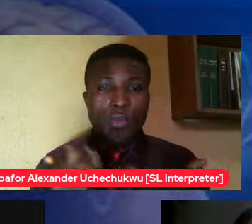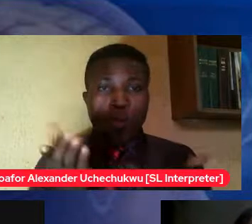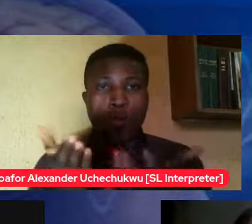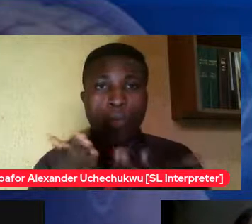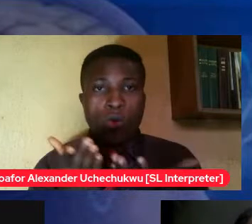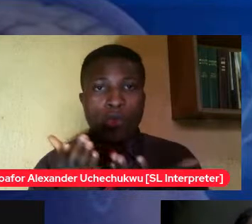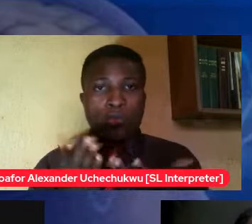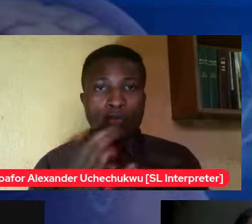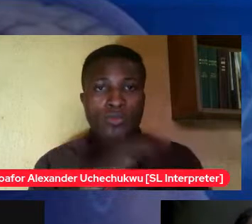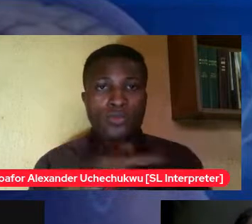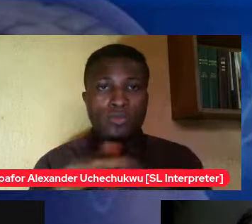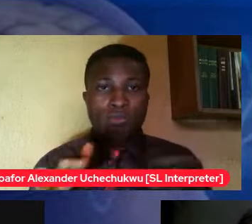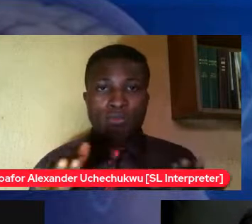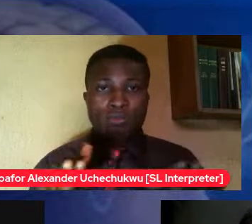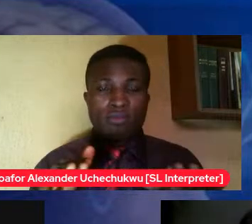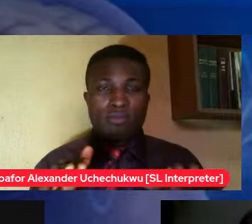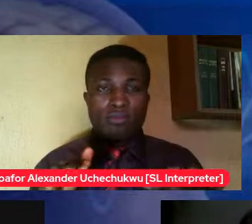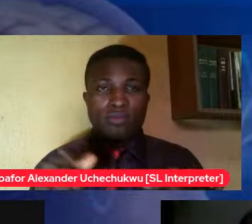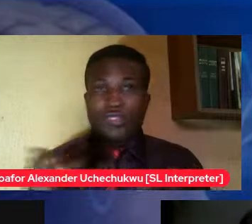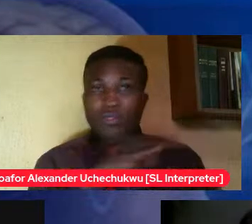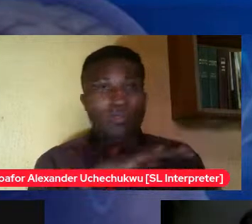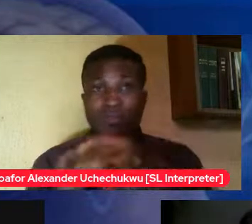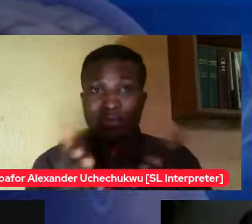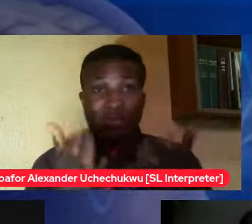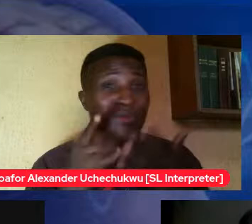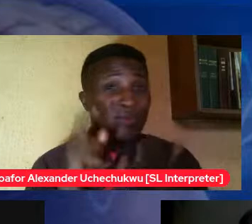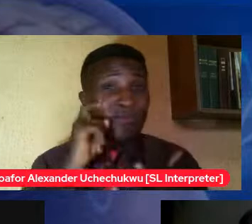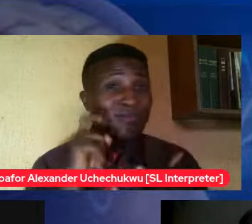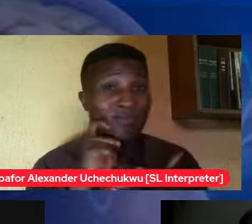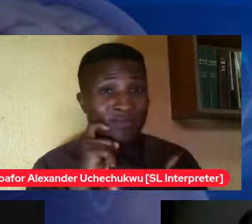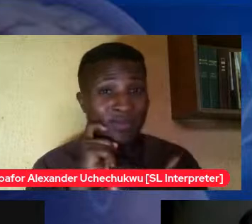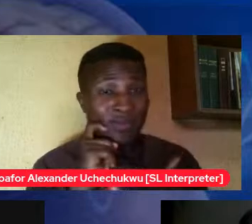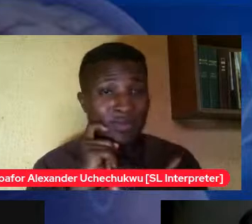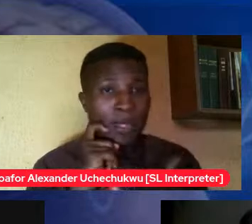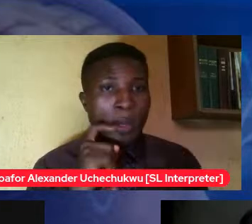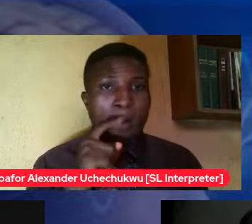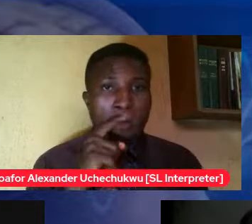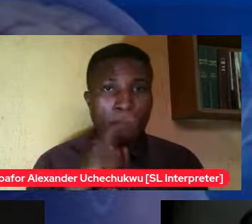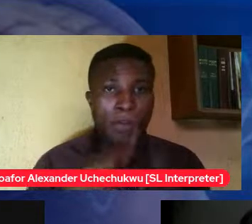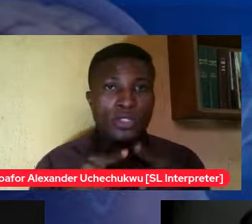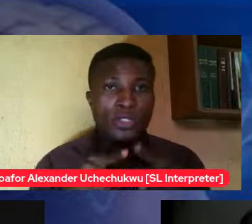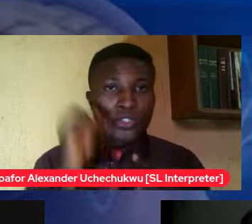why she was exposed to sex was because she was raped when she was 15